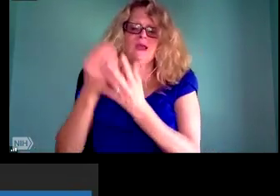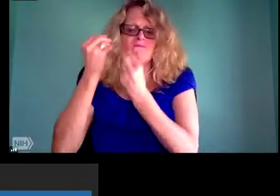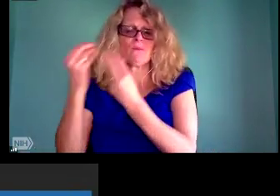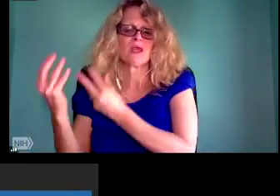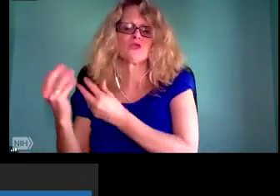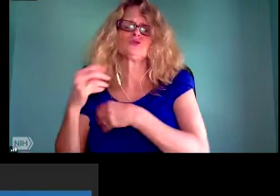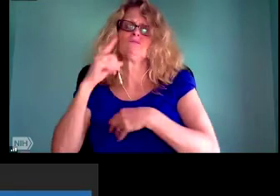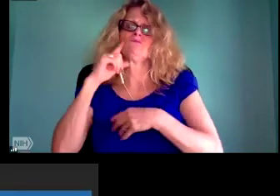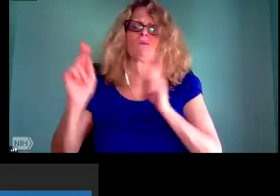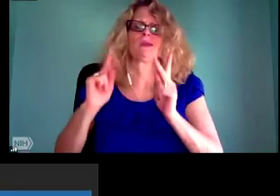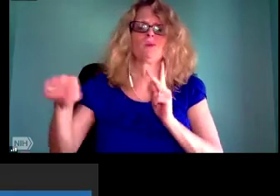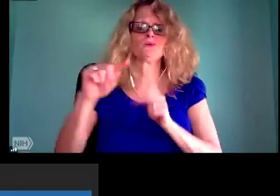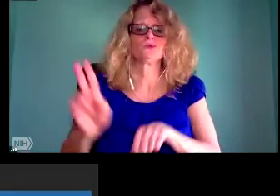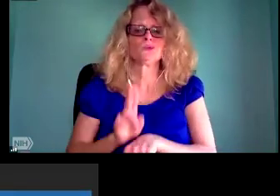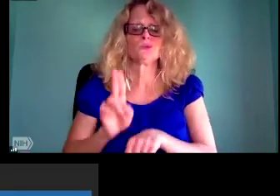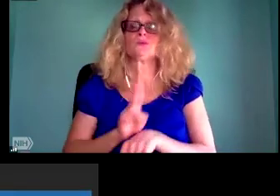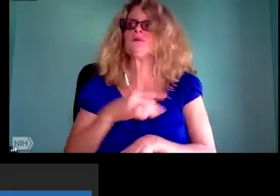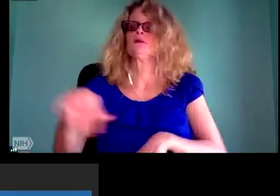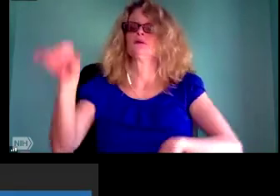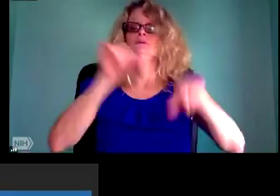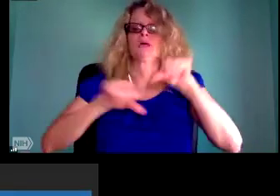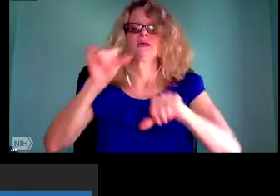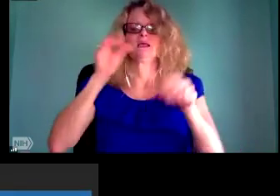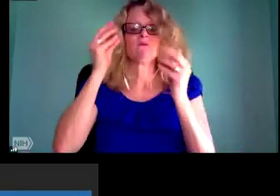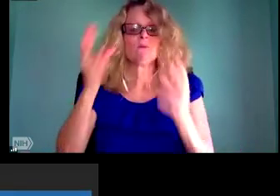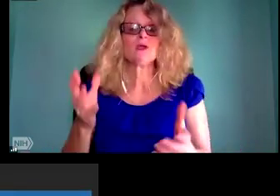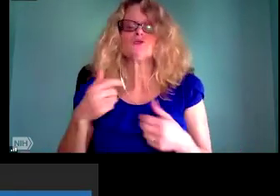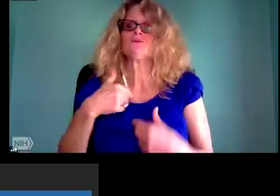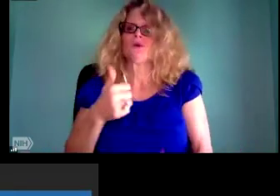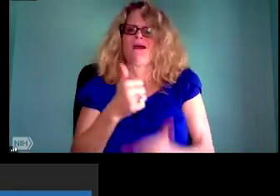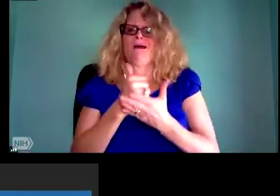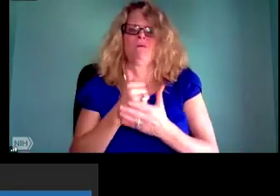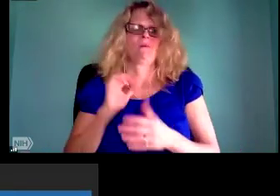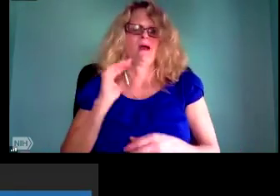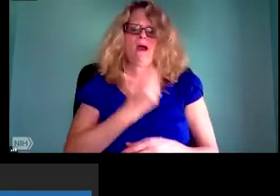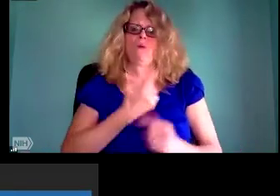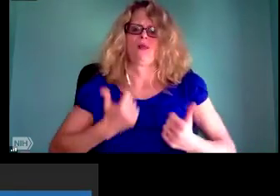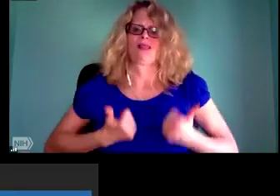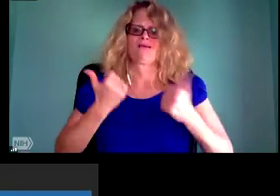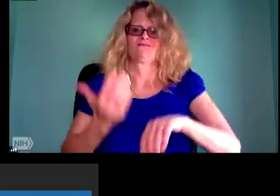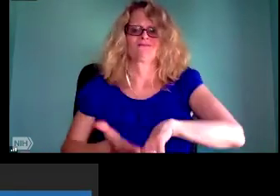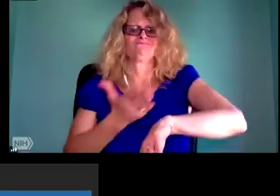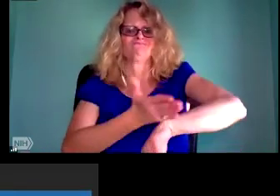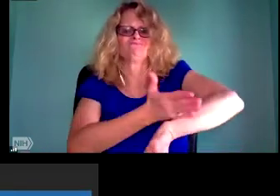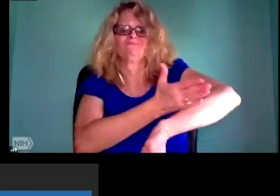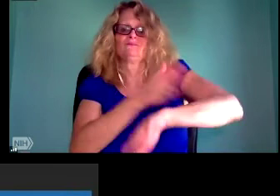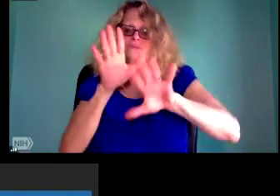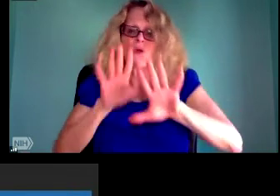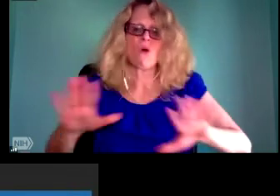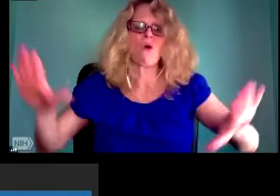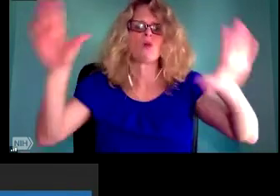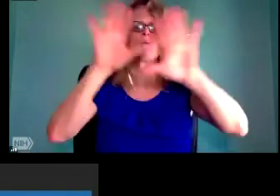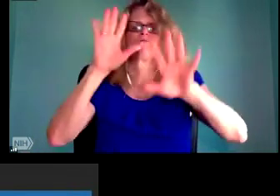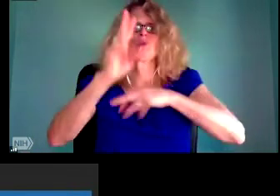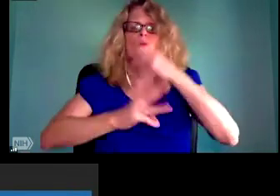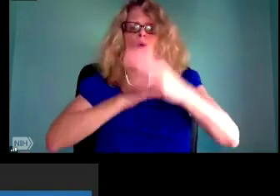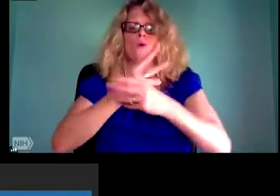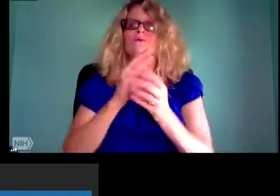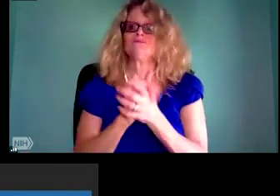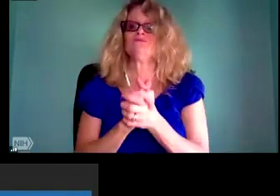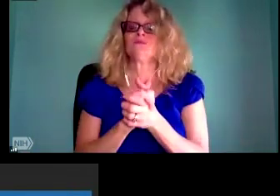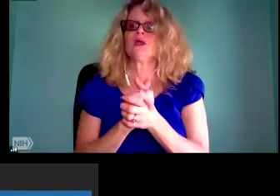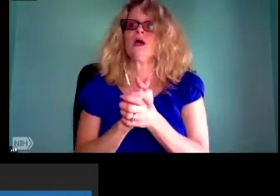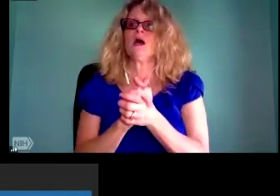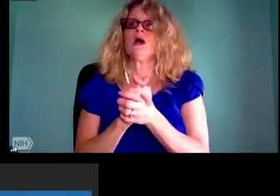mean, what does it mean, of course, it is such a basic level that we digitize knowledge to the degree that if you don't have electricity or you don't have access